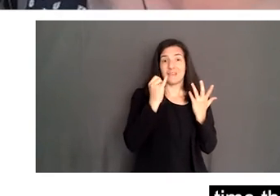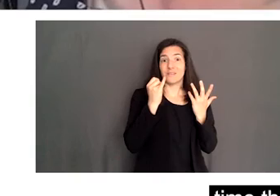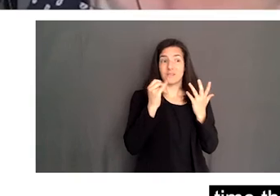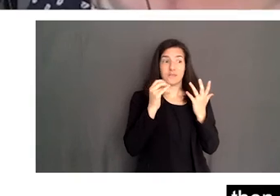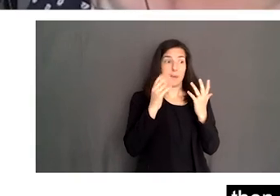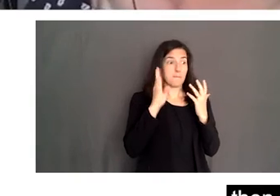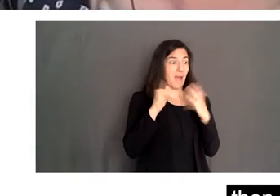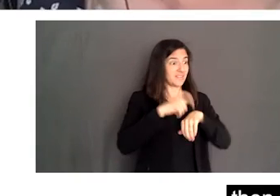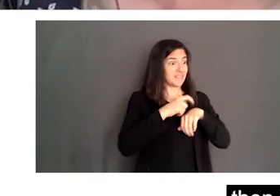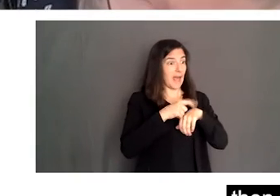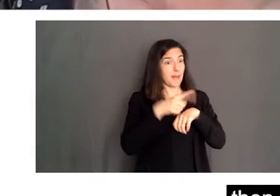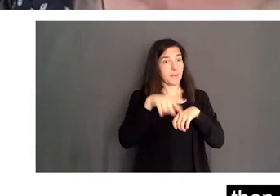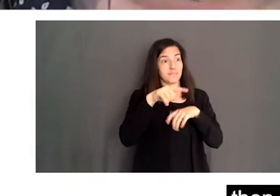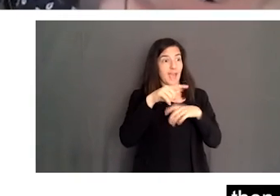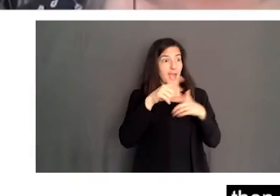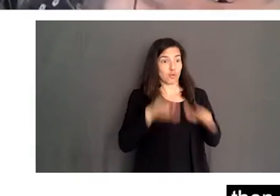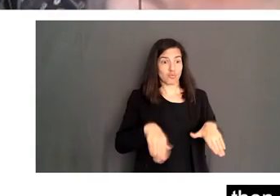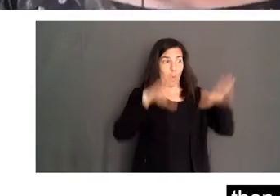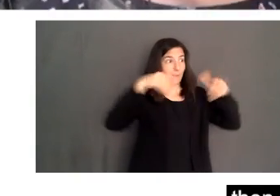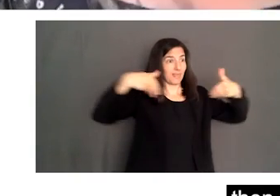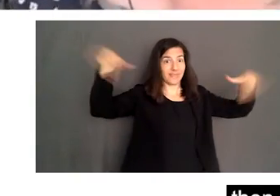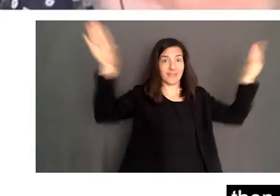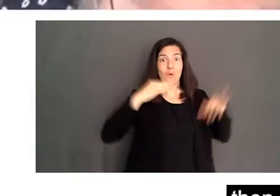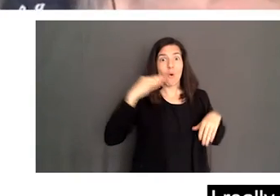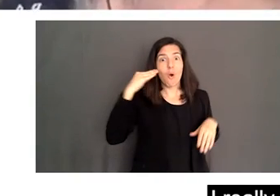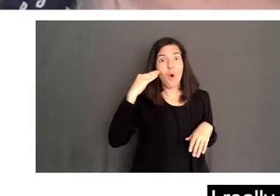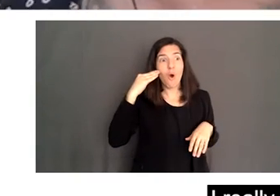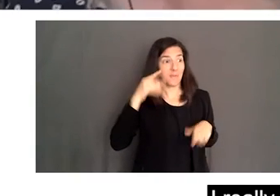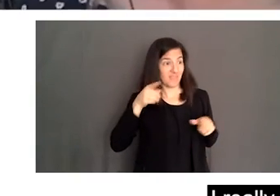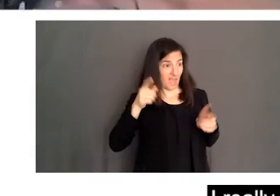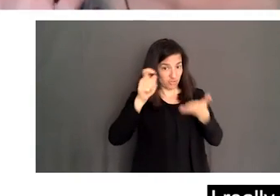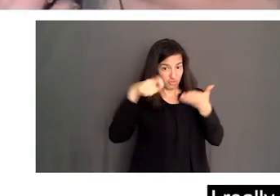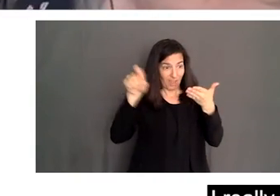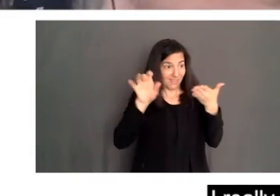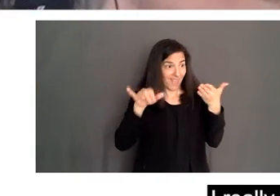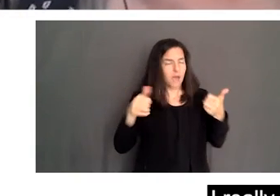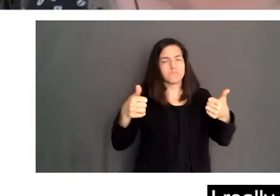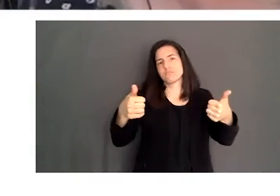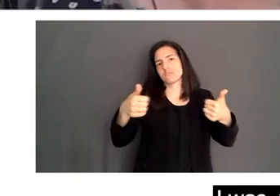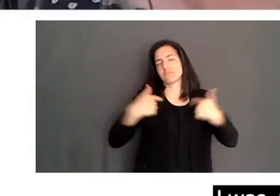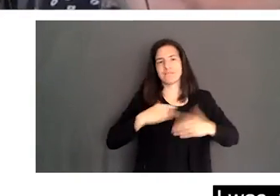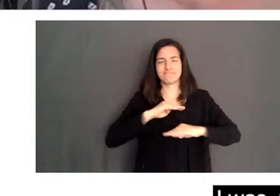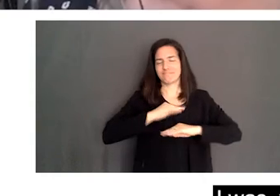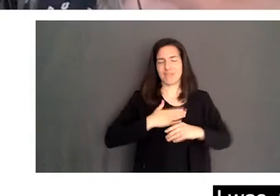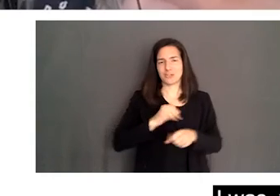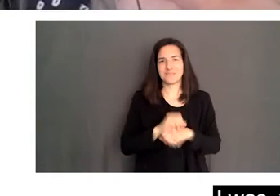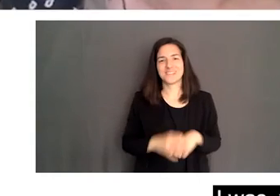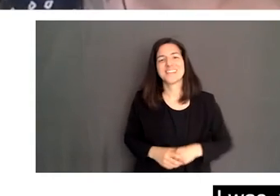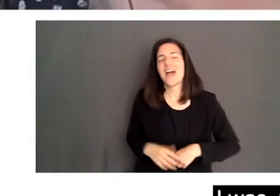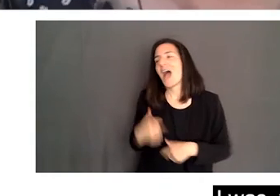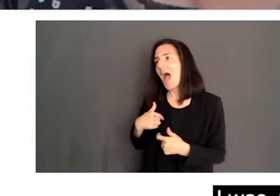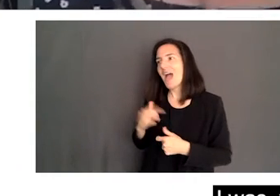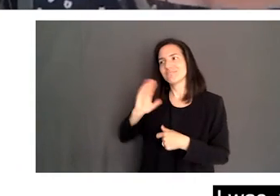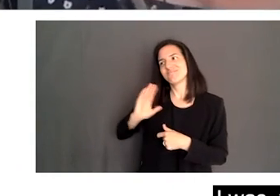achieved that, then I'm, I've done my, my job. So that's fantastic. I really appreciate it. I'm a big rugby player. So I was just, yeah.